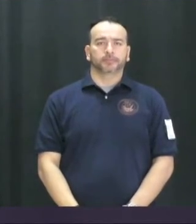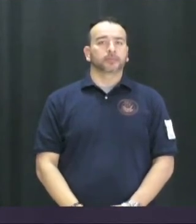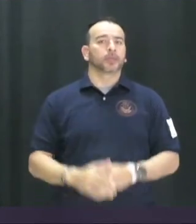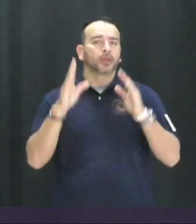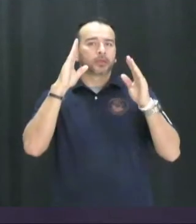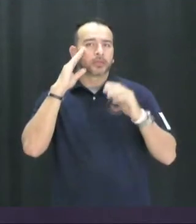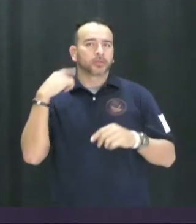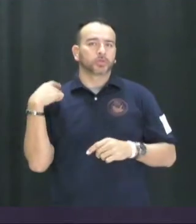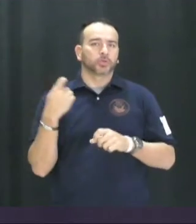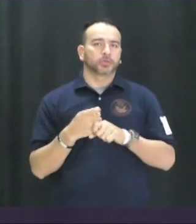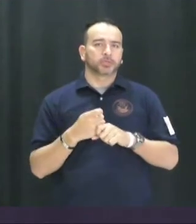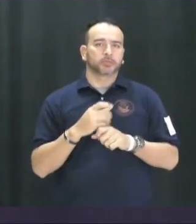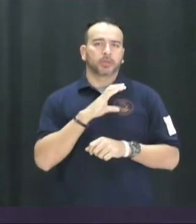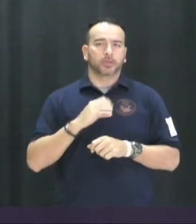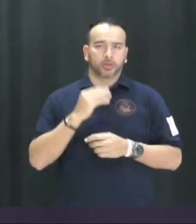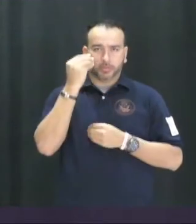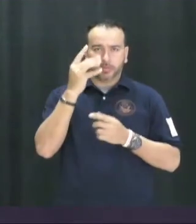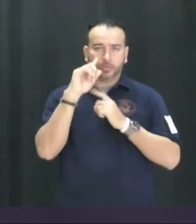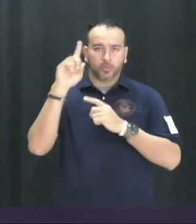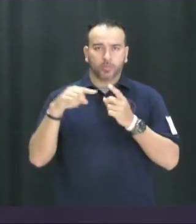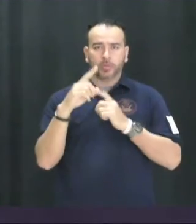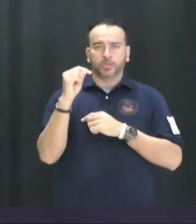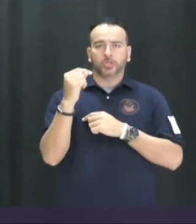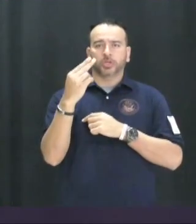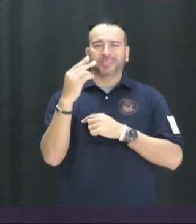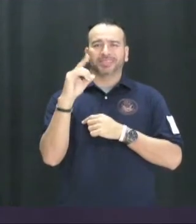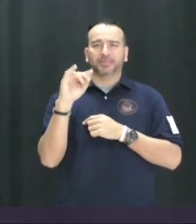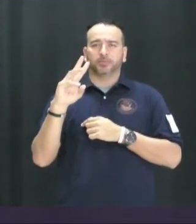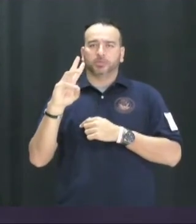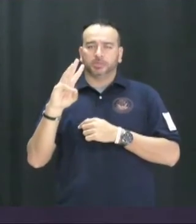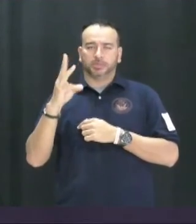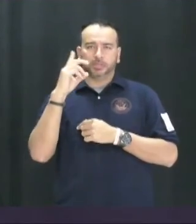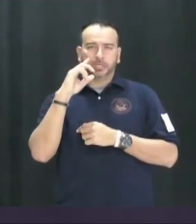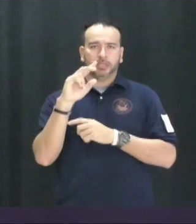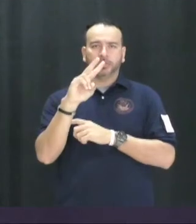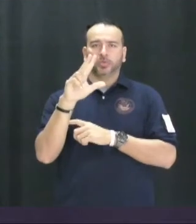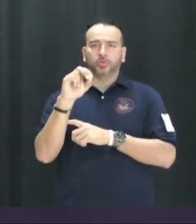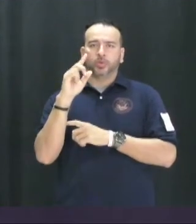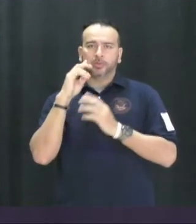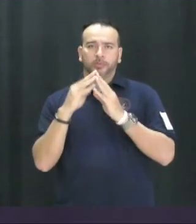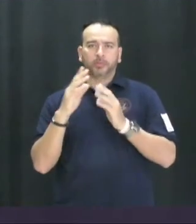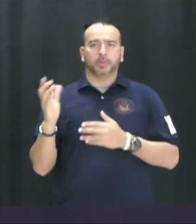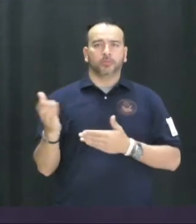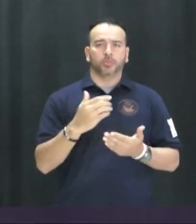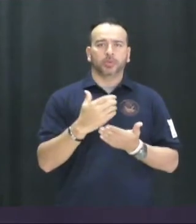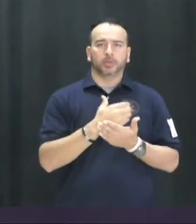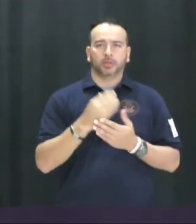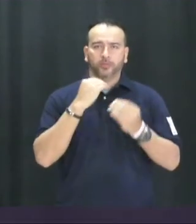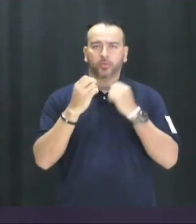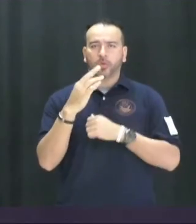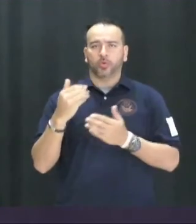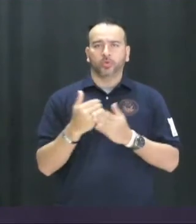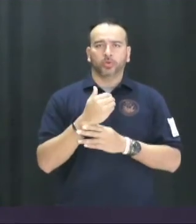Attention Spanish Club members. We will meet on Thursday, December 6th at 2.30. Please bring canned food or a new unwrapped toy.